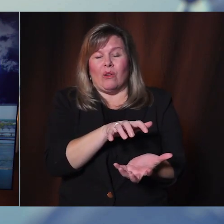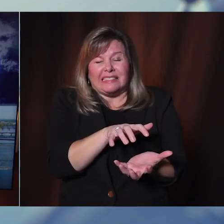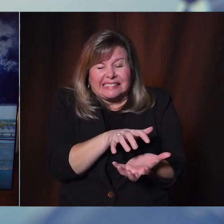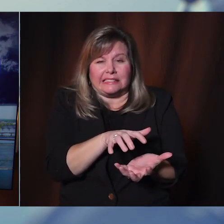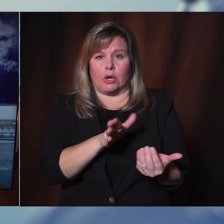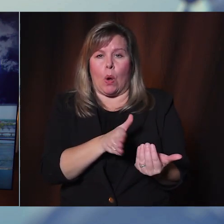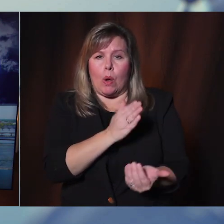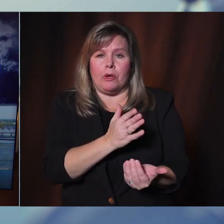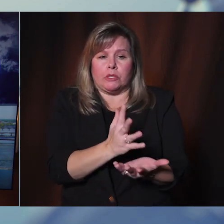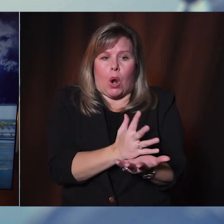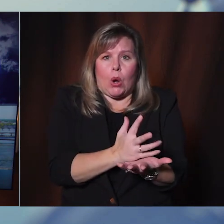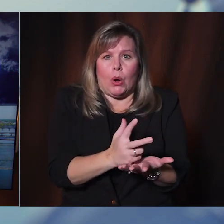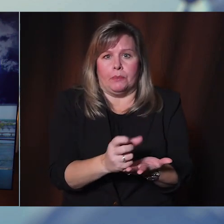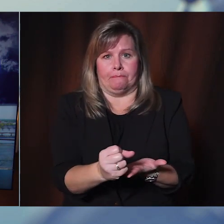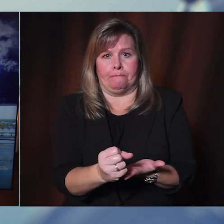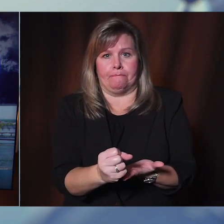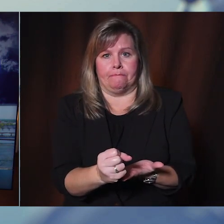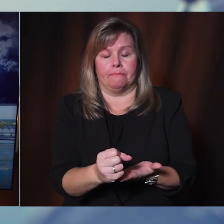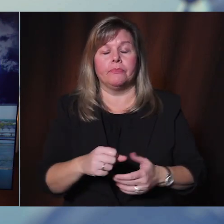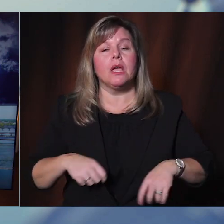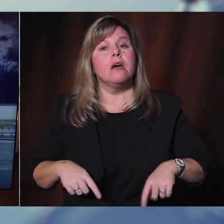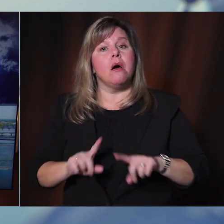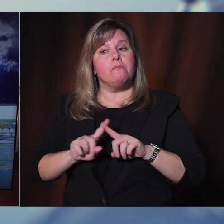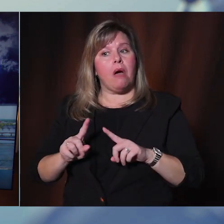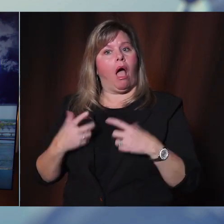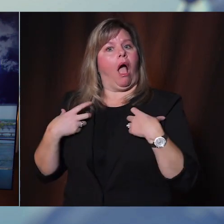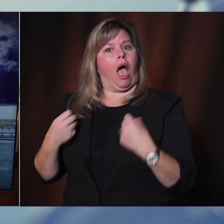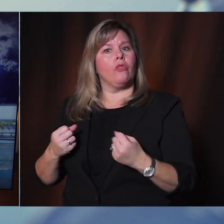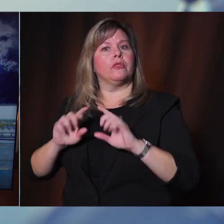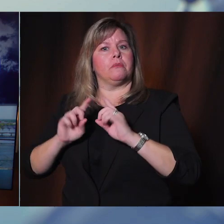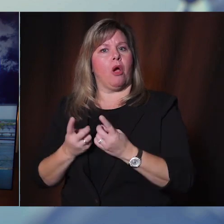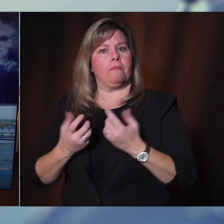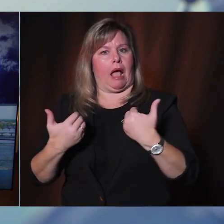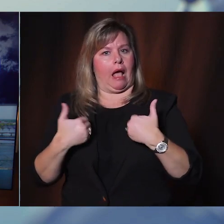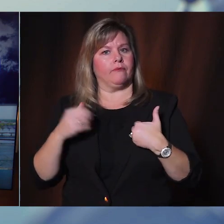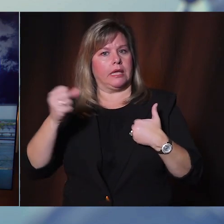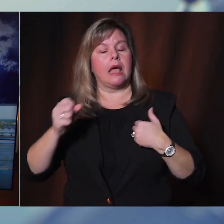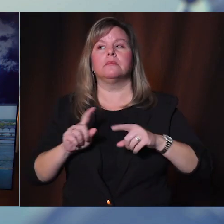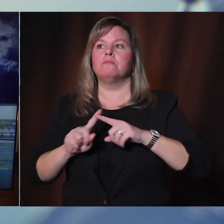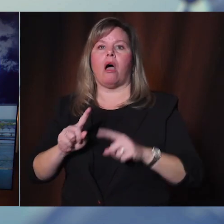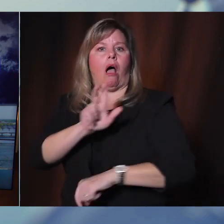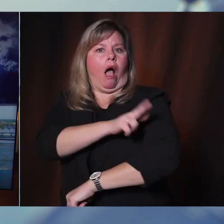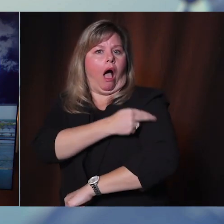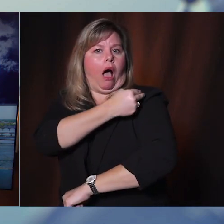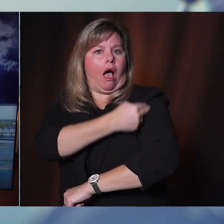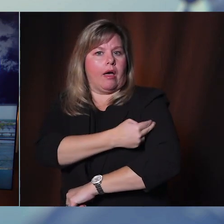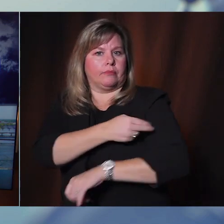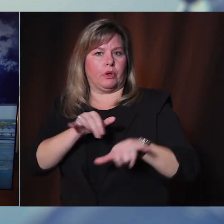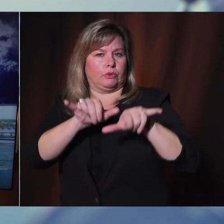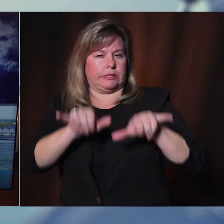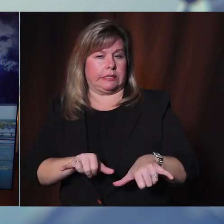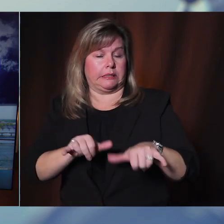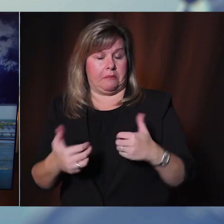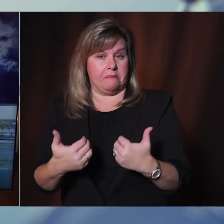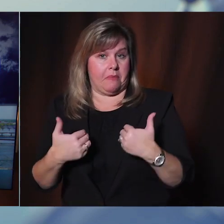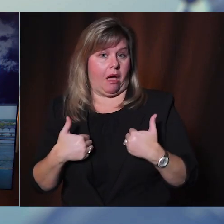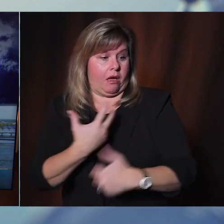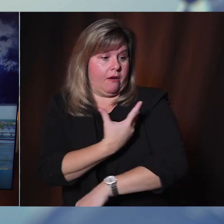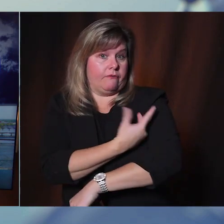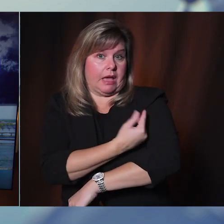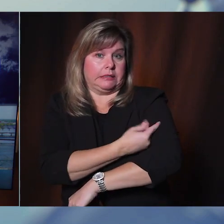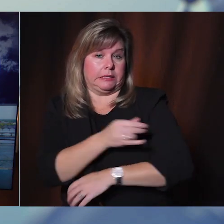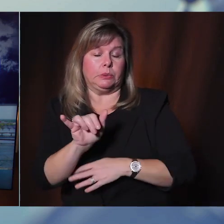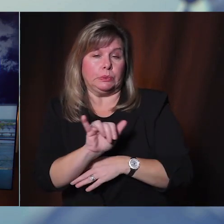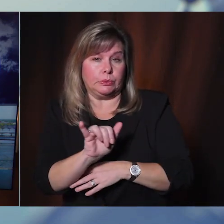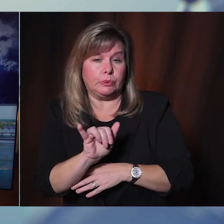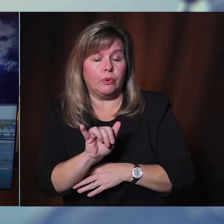However, health departments are not the only places receiving vaccine. Hospital systems, which have been hit so hard during this